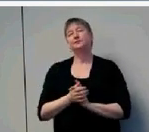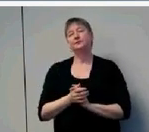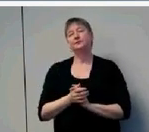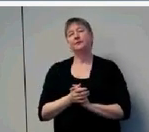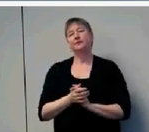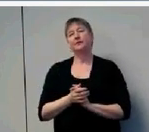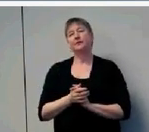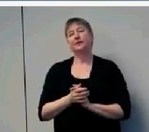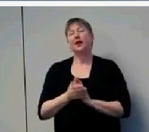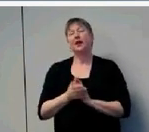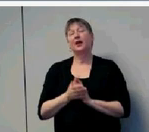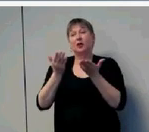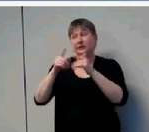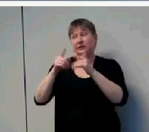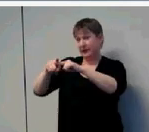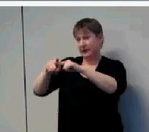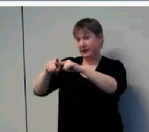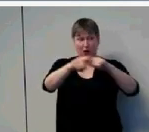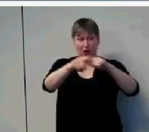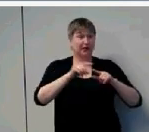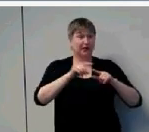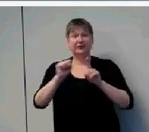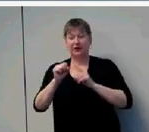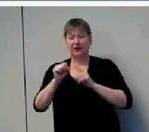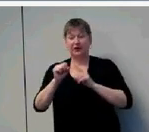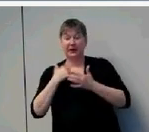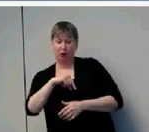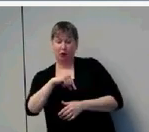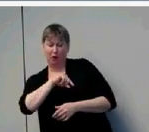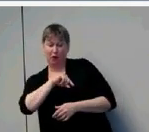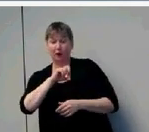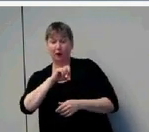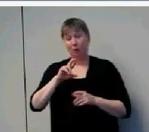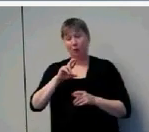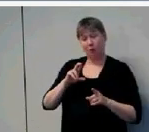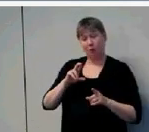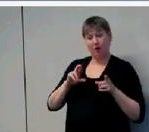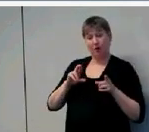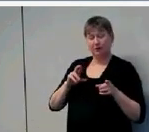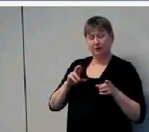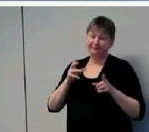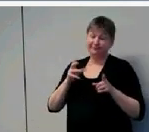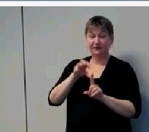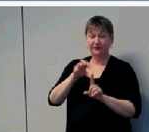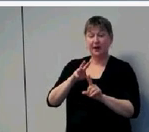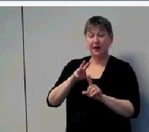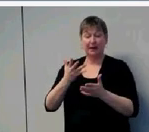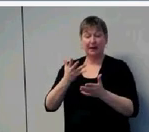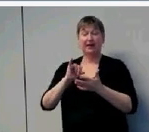that both of these factors are altered by the presence of hearing loss early in development.